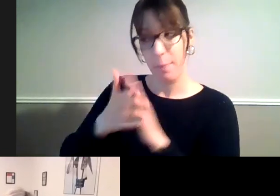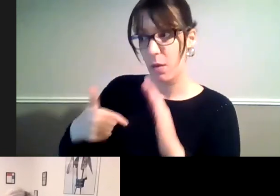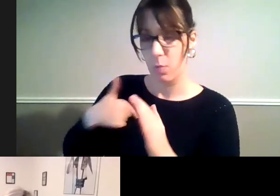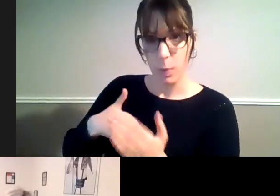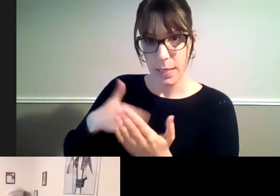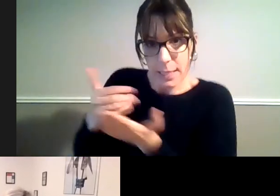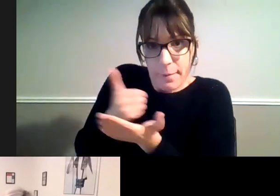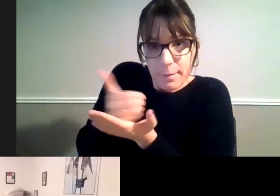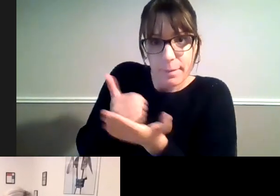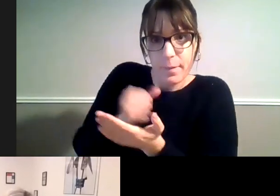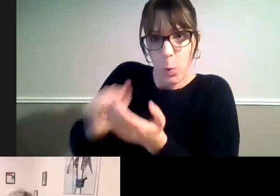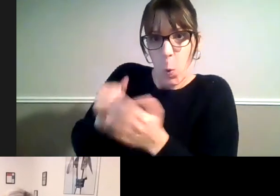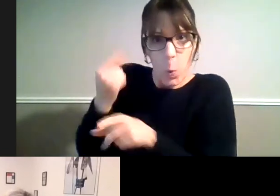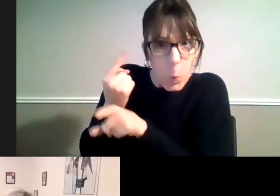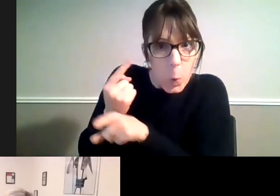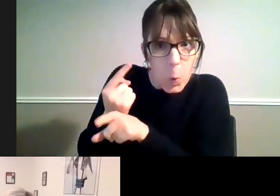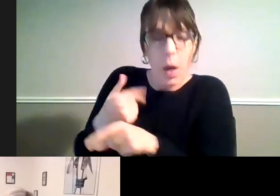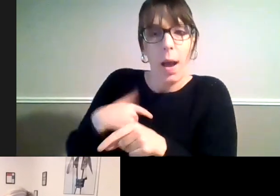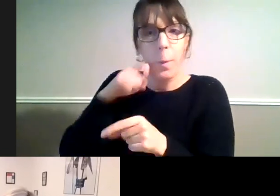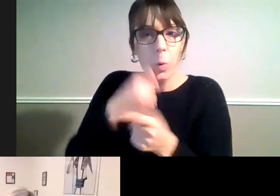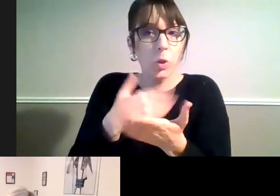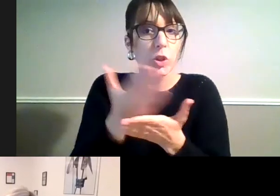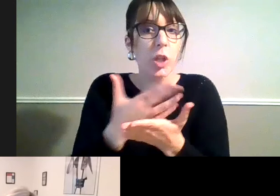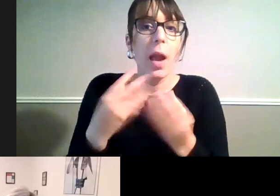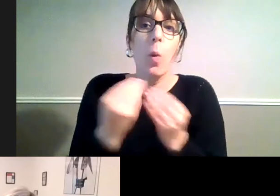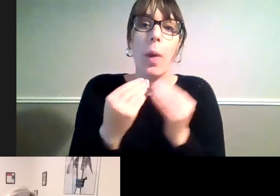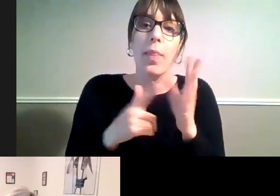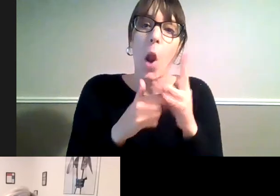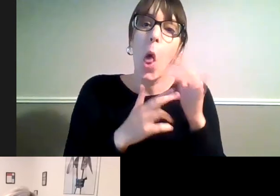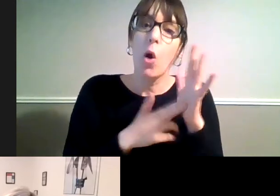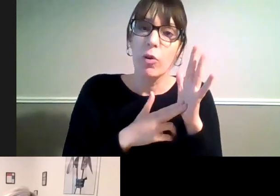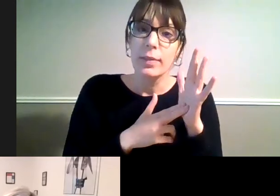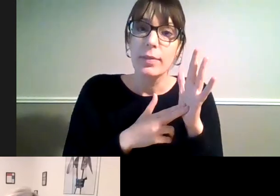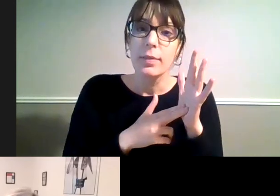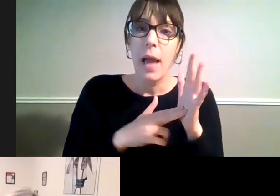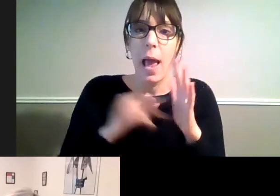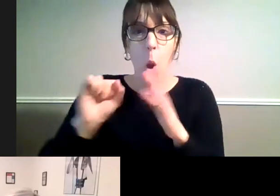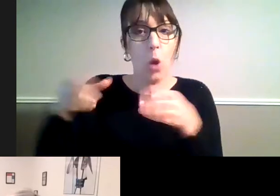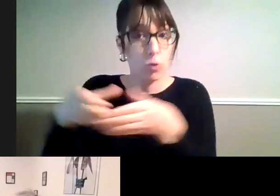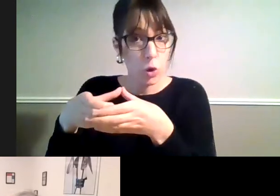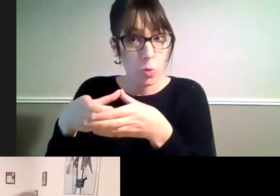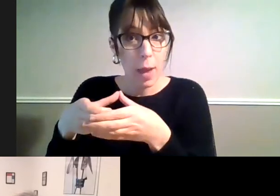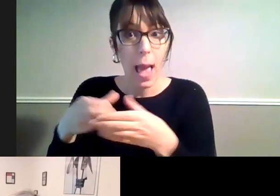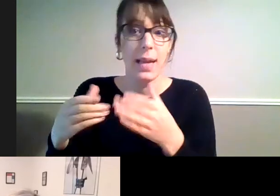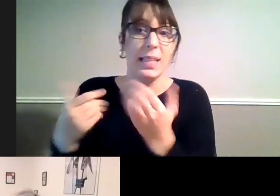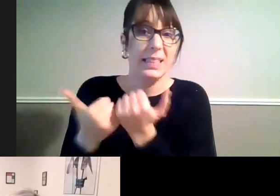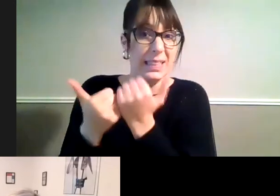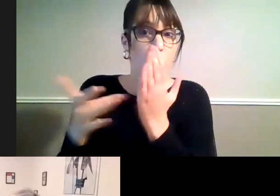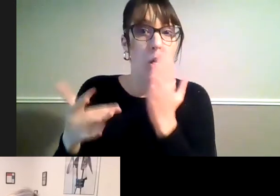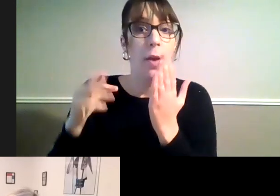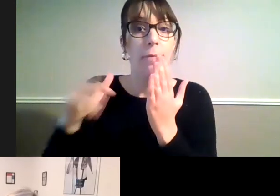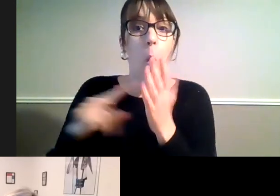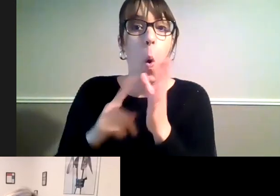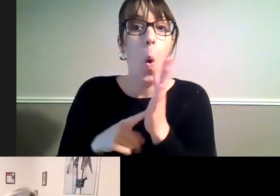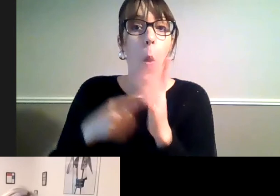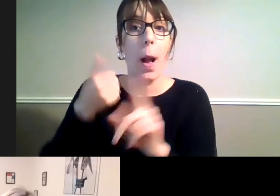with Lauren and the rest of the crew at the Assistive Technology for All campaign so that they can perhaps reach out to you if you want